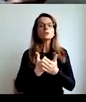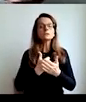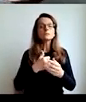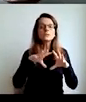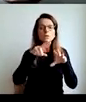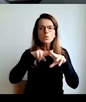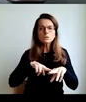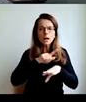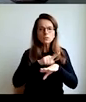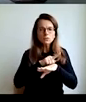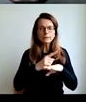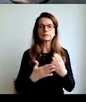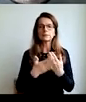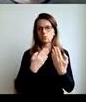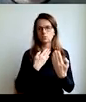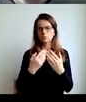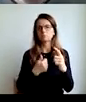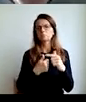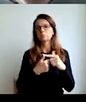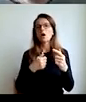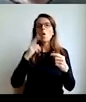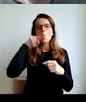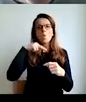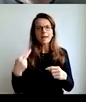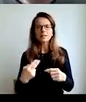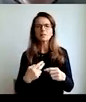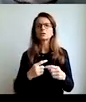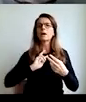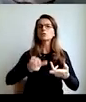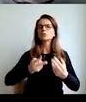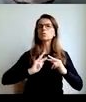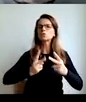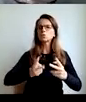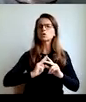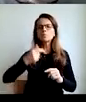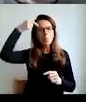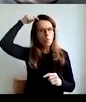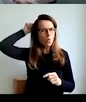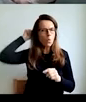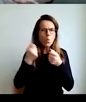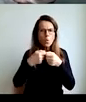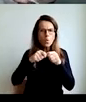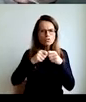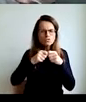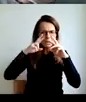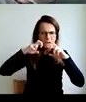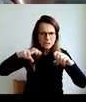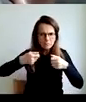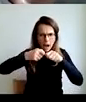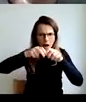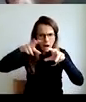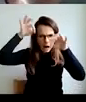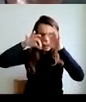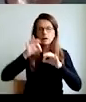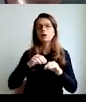for work, the rest was left for relationships, these are intimacy